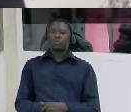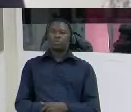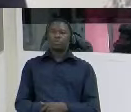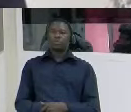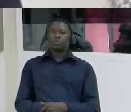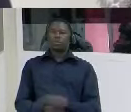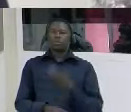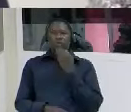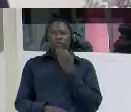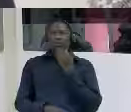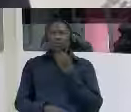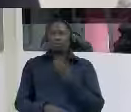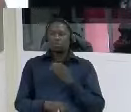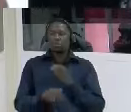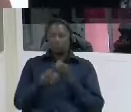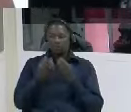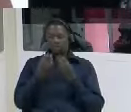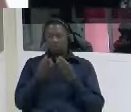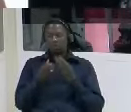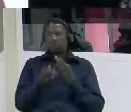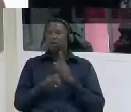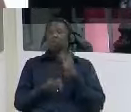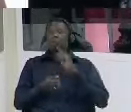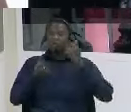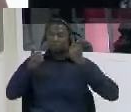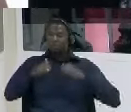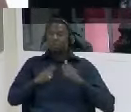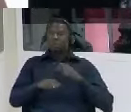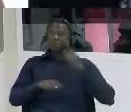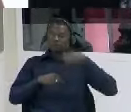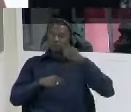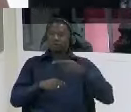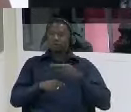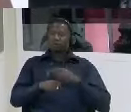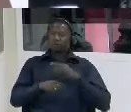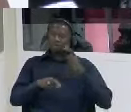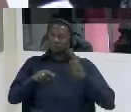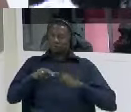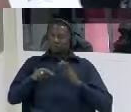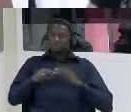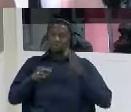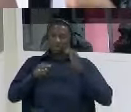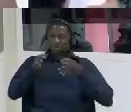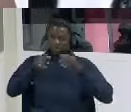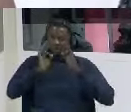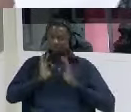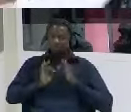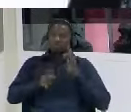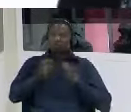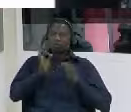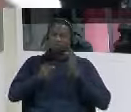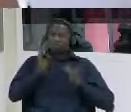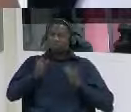sorry mr witness please carry on and just tell us um what happened after you were charged and taken to court